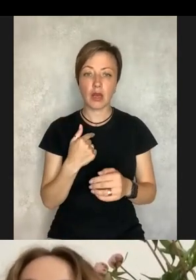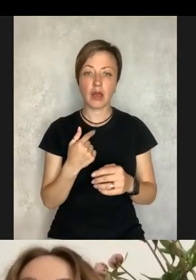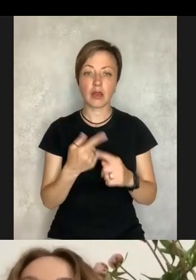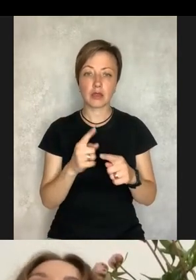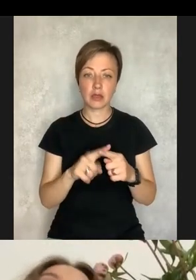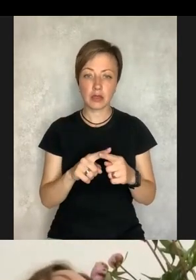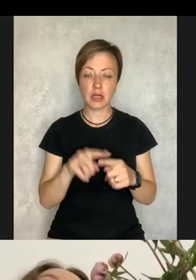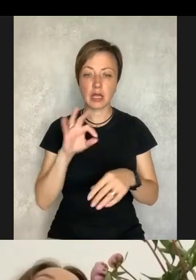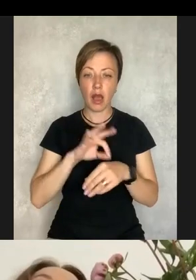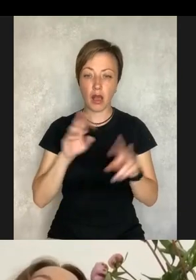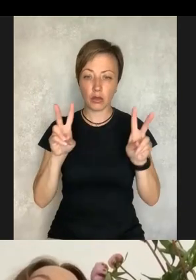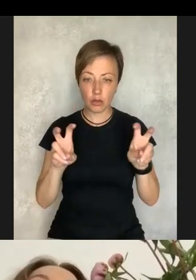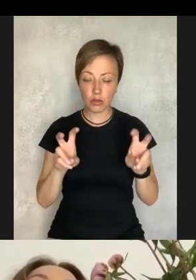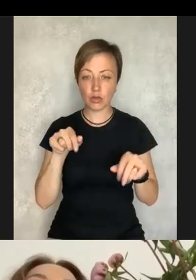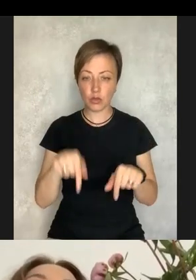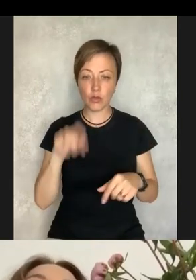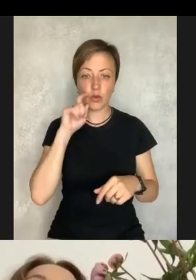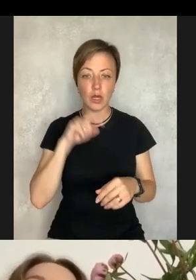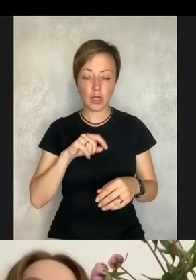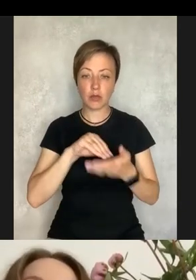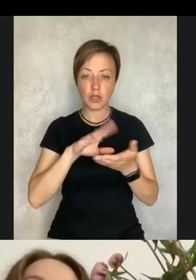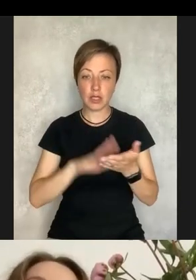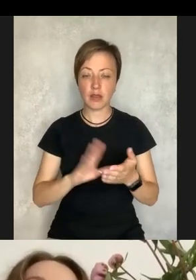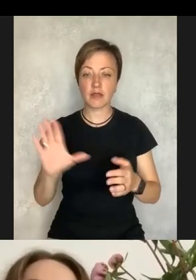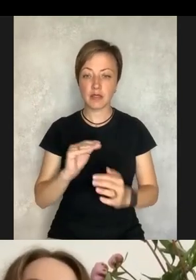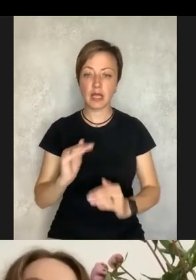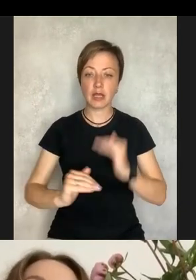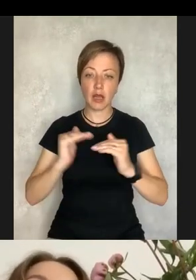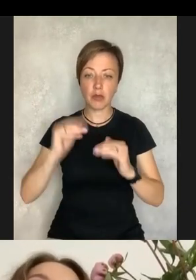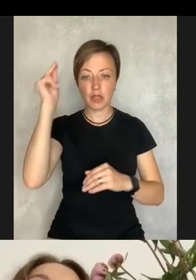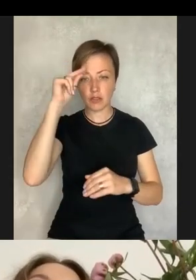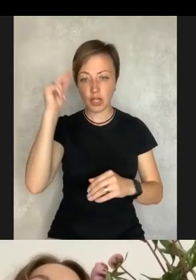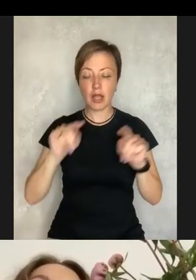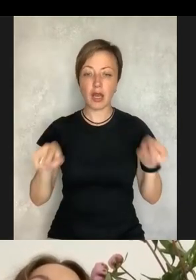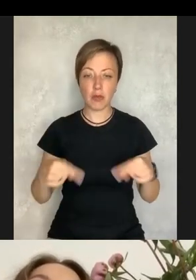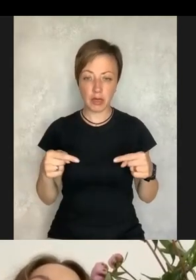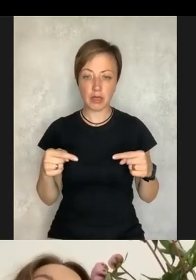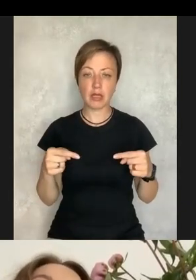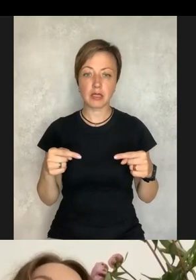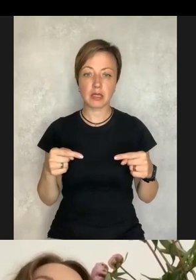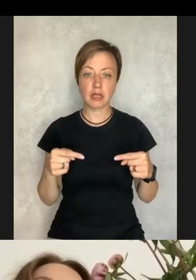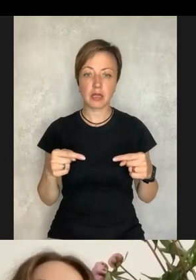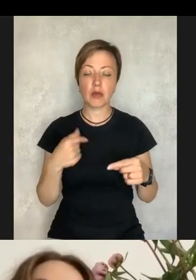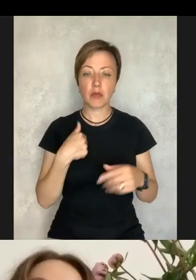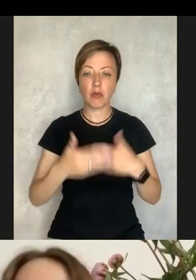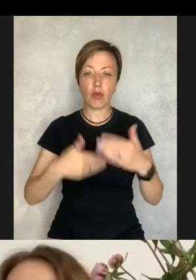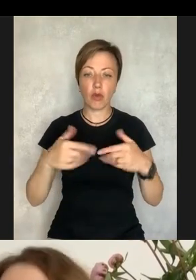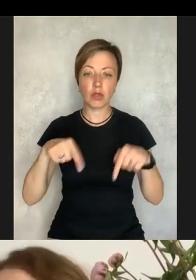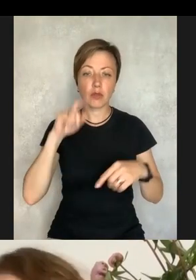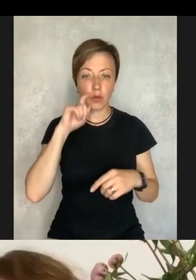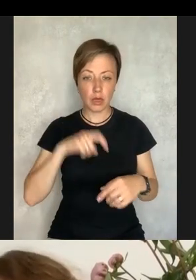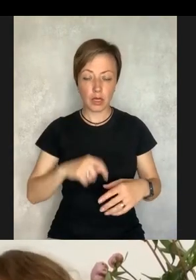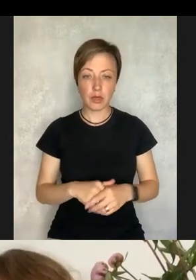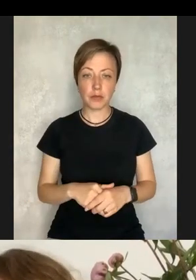quite deep, and he was diagnosed in Ukraine at the age of two. And all of the stages of the education, of rehabilitation,